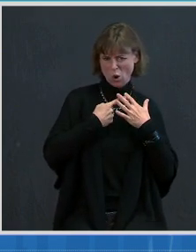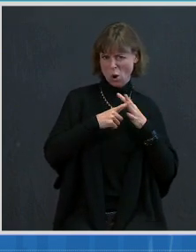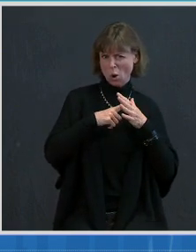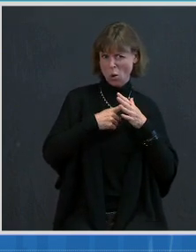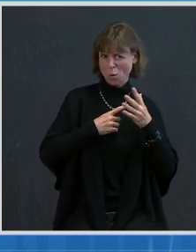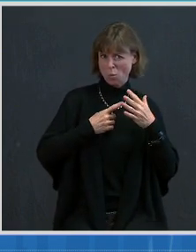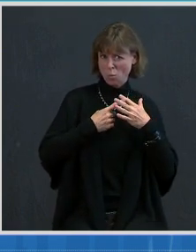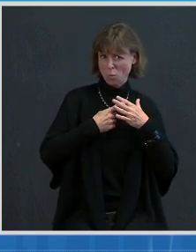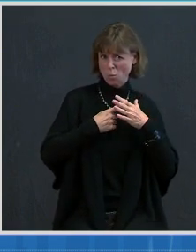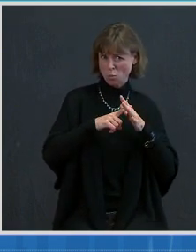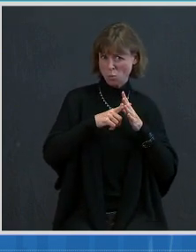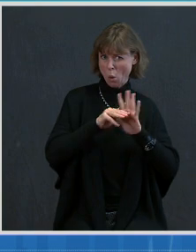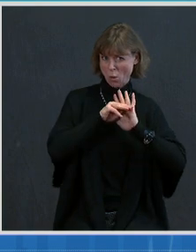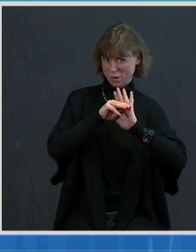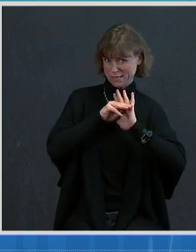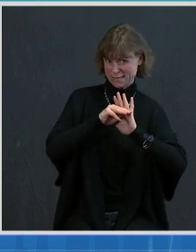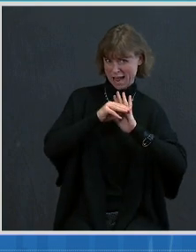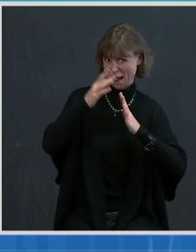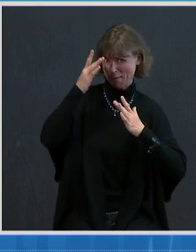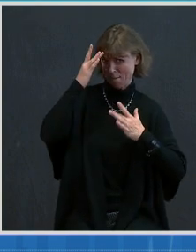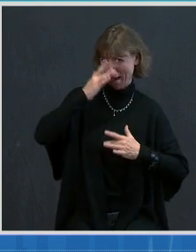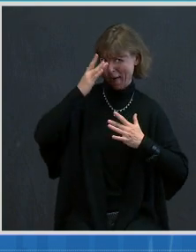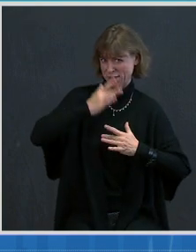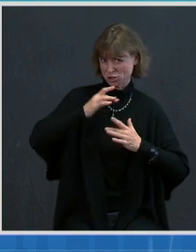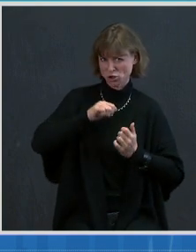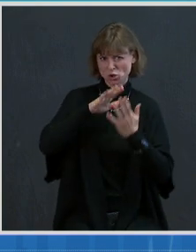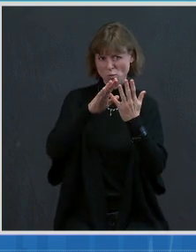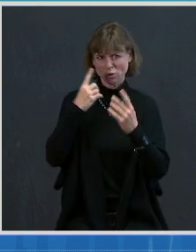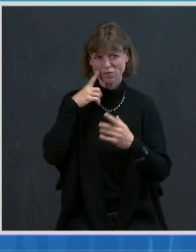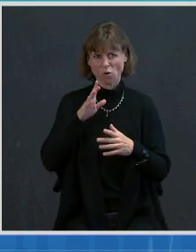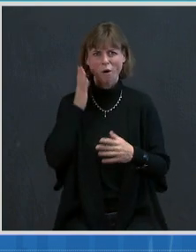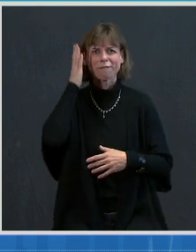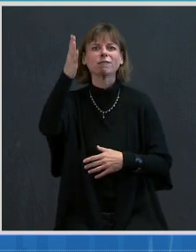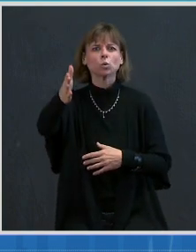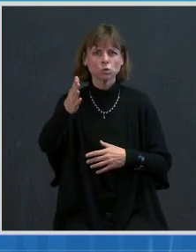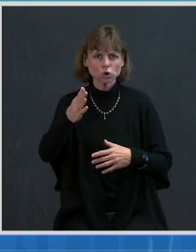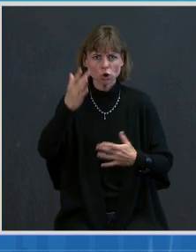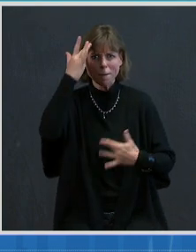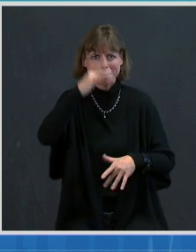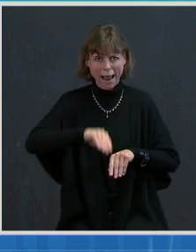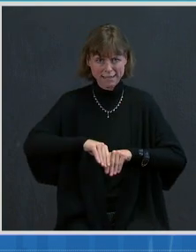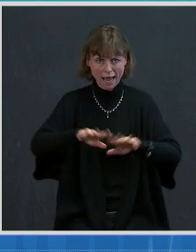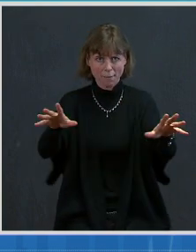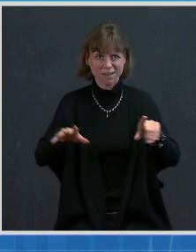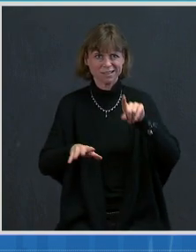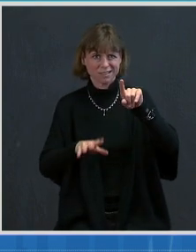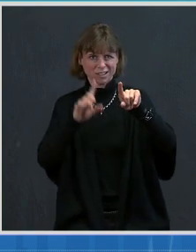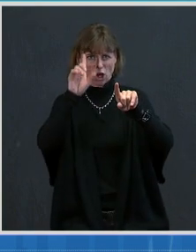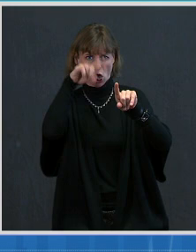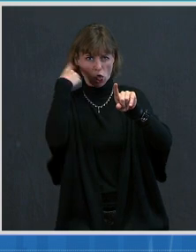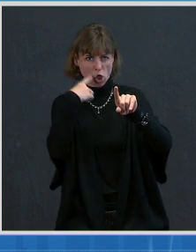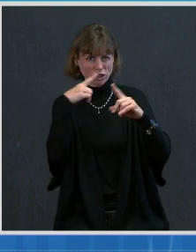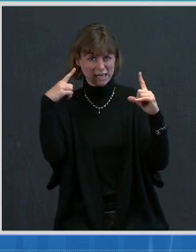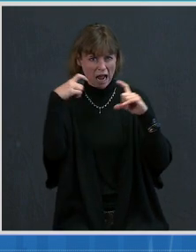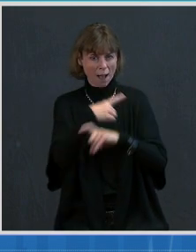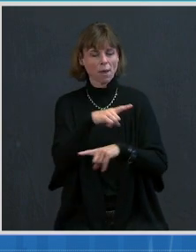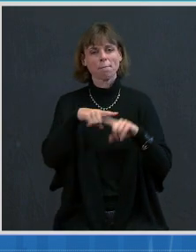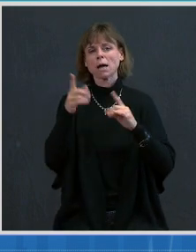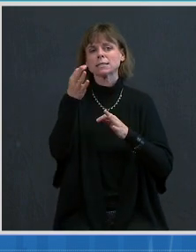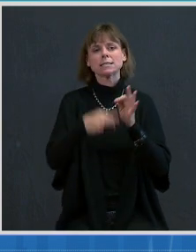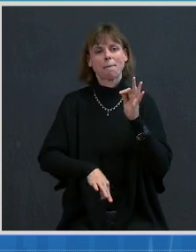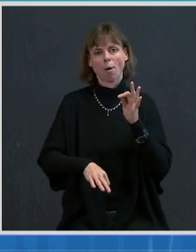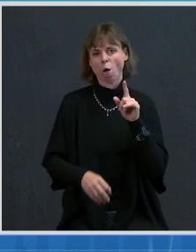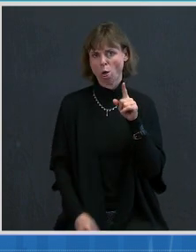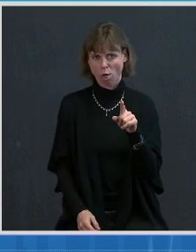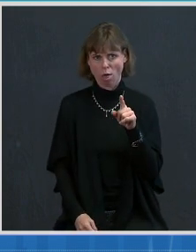for future pandemics? Next slide. This slide looks complicated, but it's simple because it really tells you